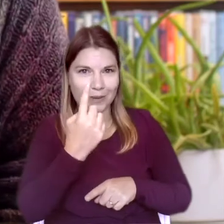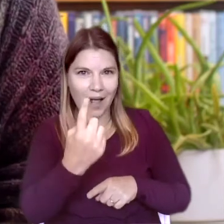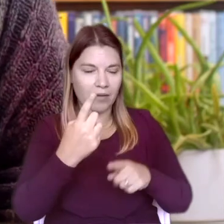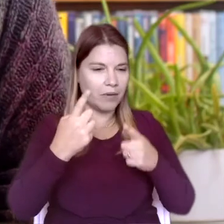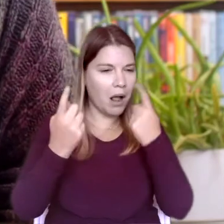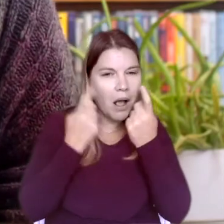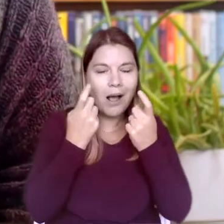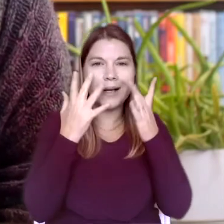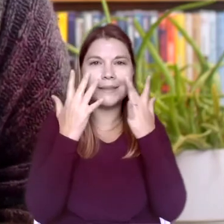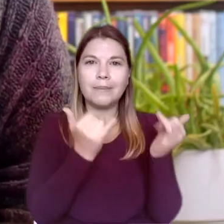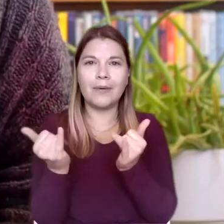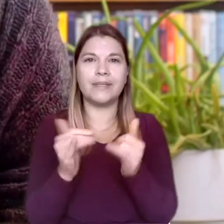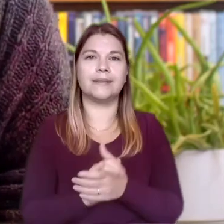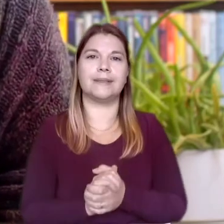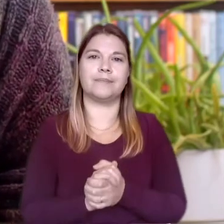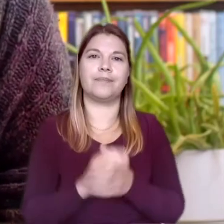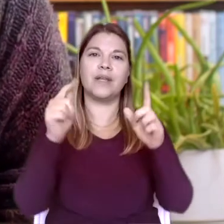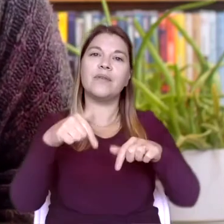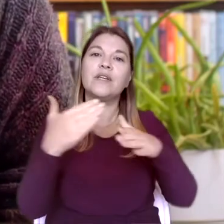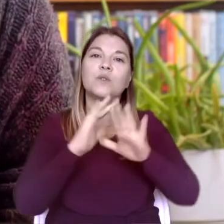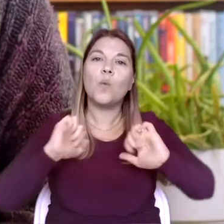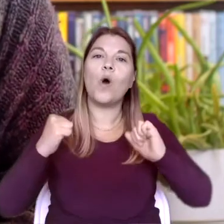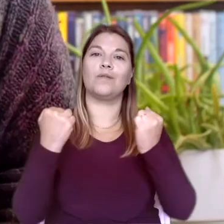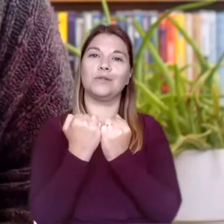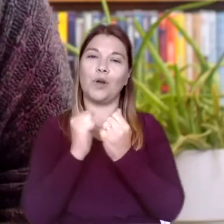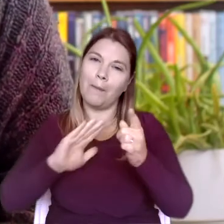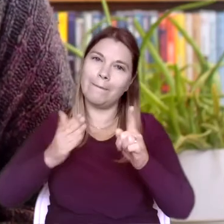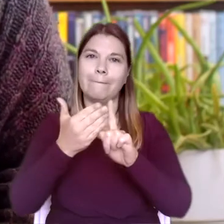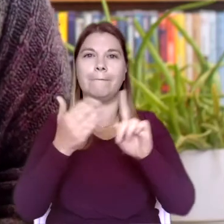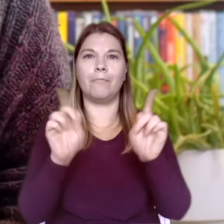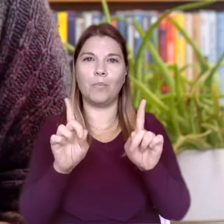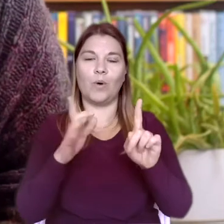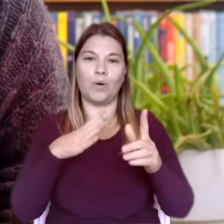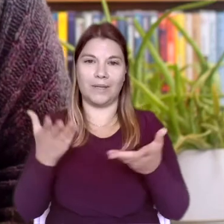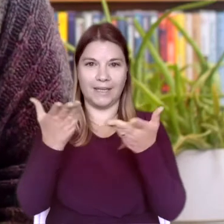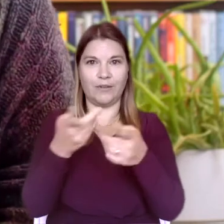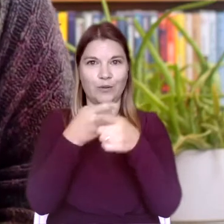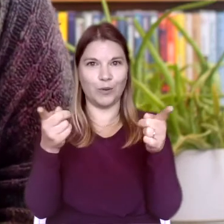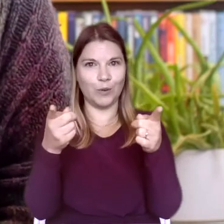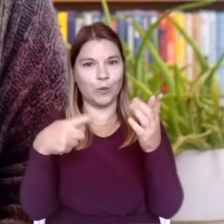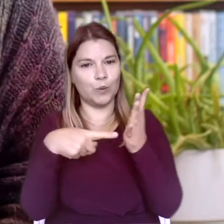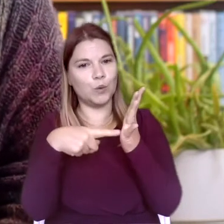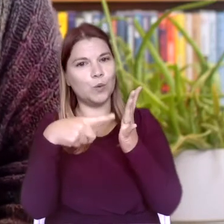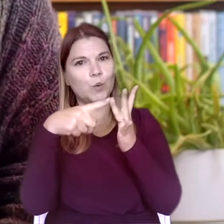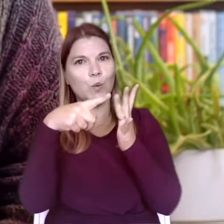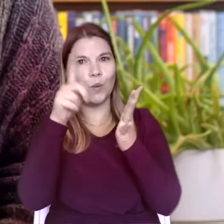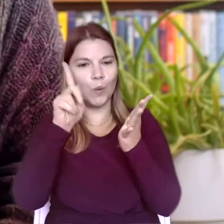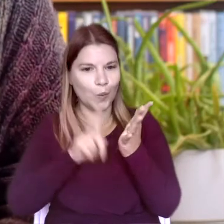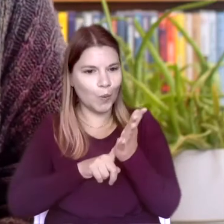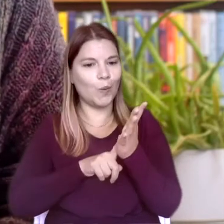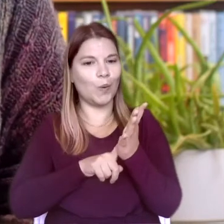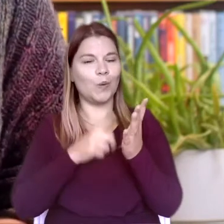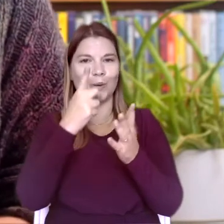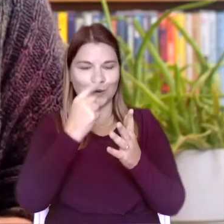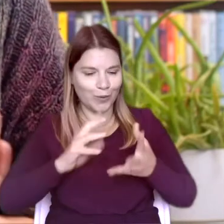This workshop is to give you at home the tools to give and receive your very own sound bath, as a way to relax and